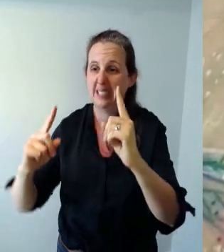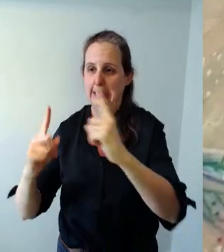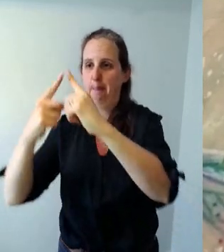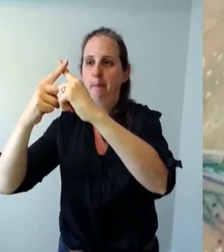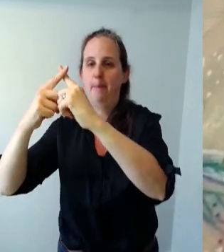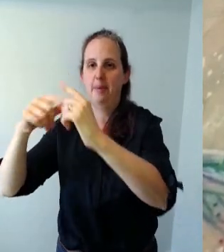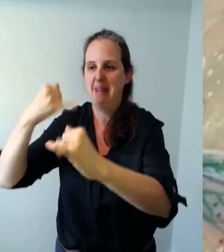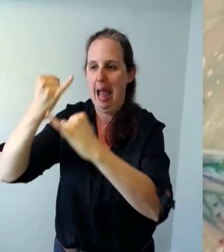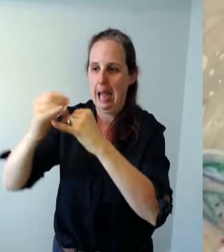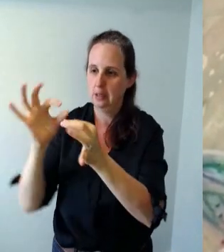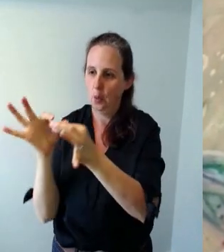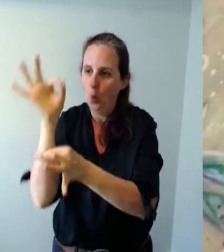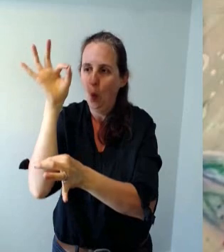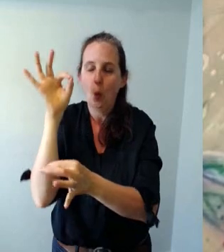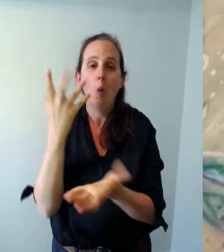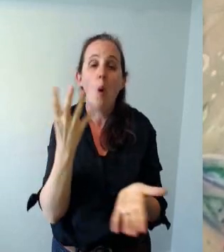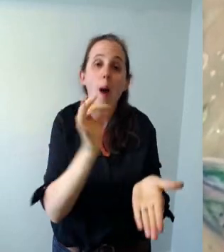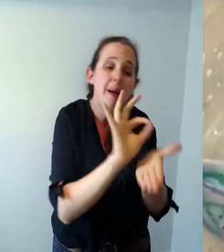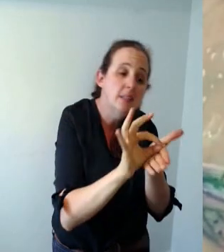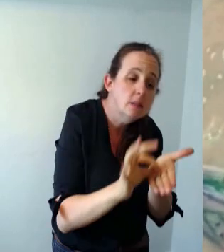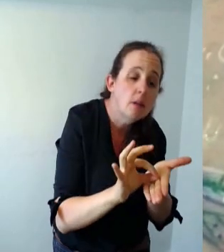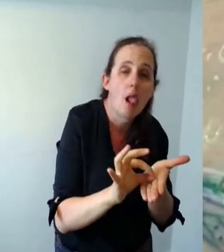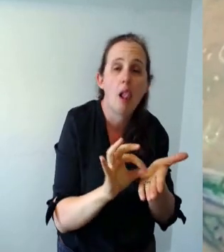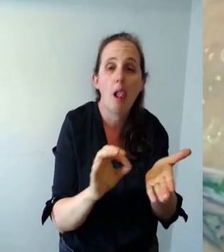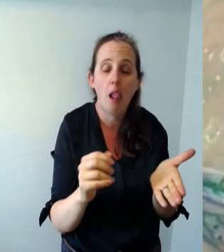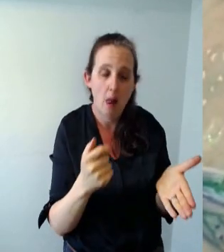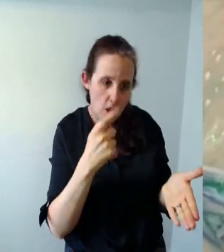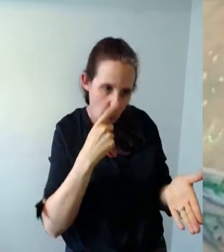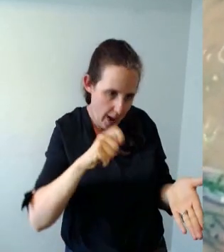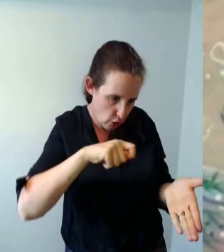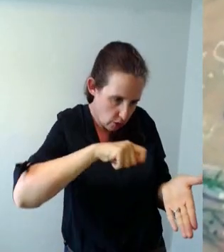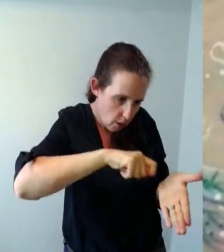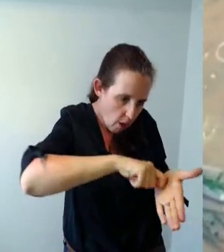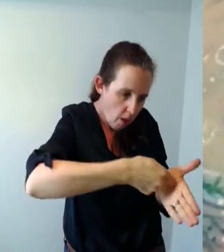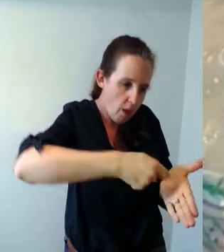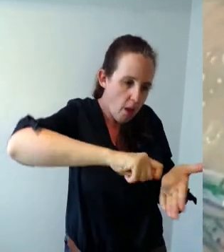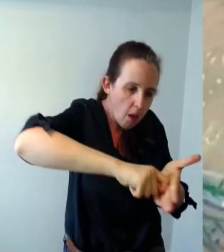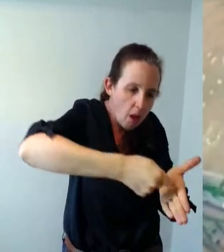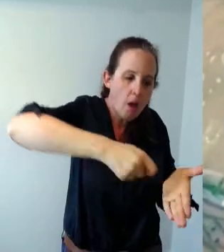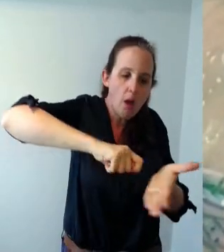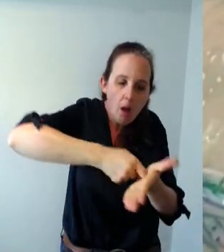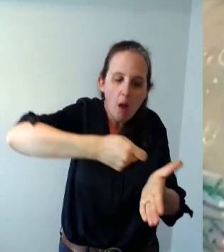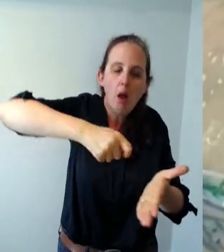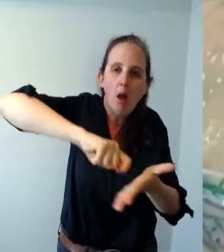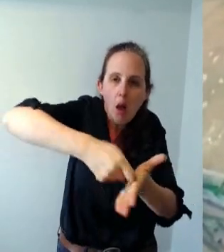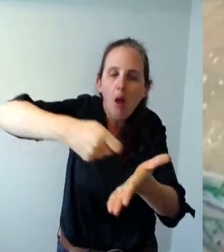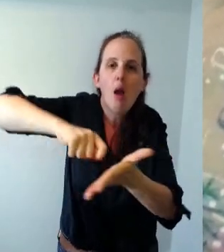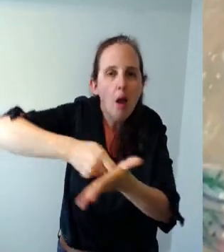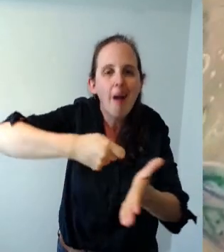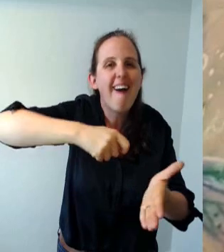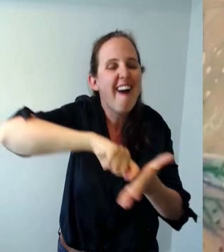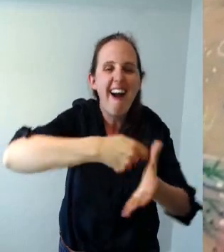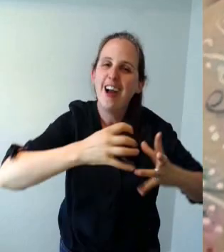a pencil maybe you're only going to dent it so the design won't actually show up